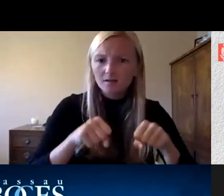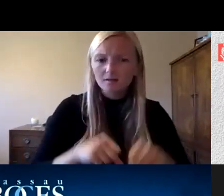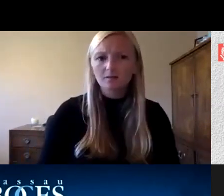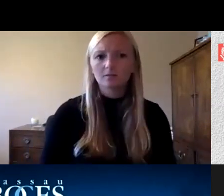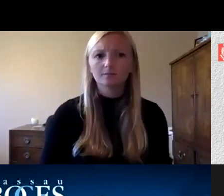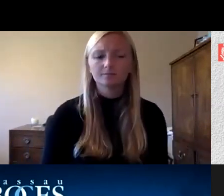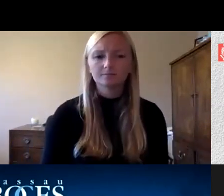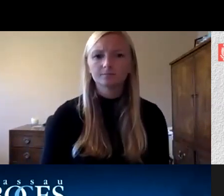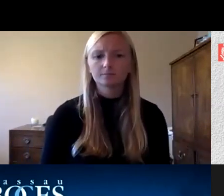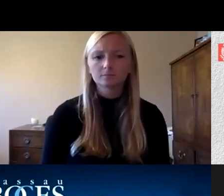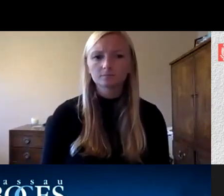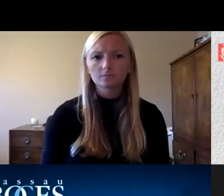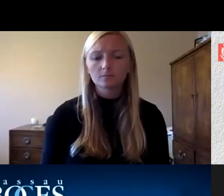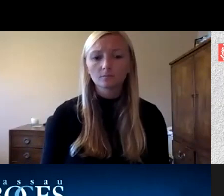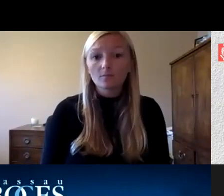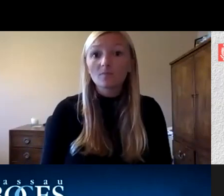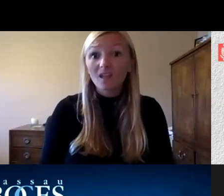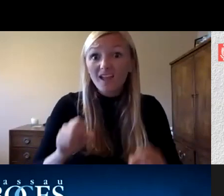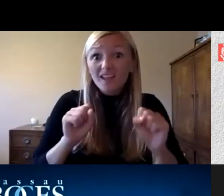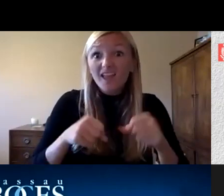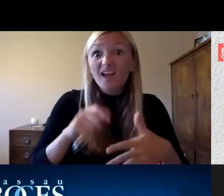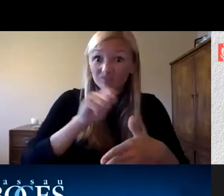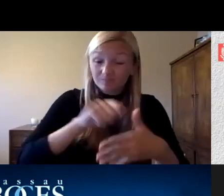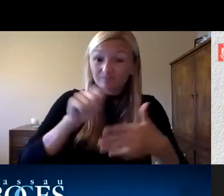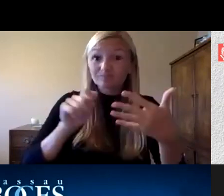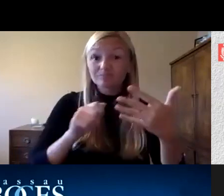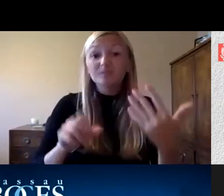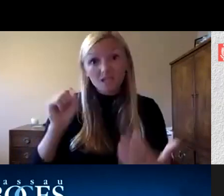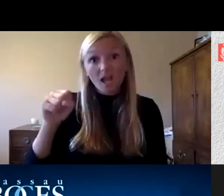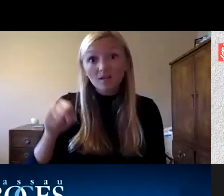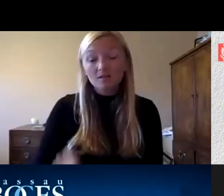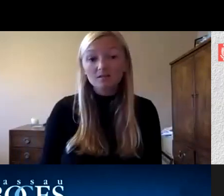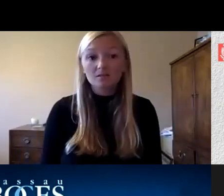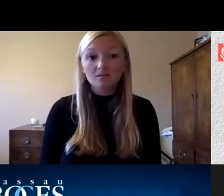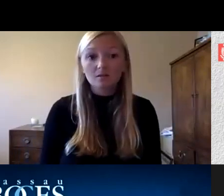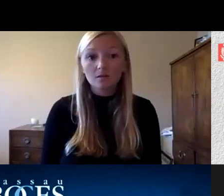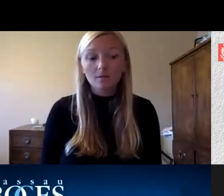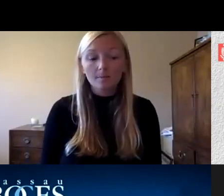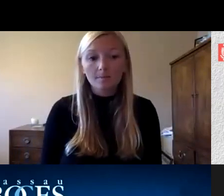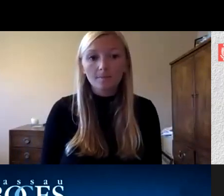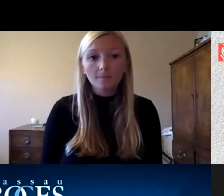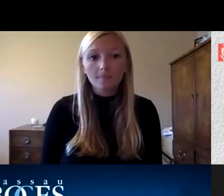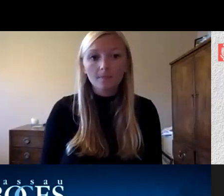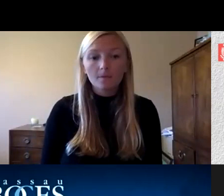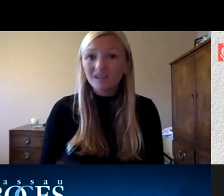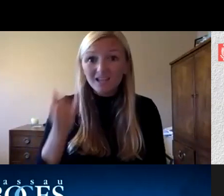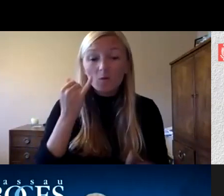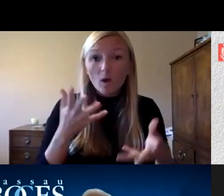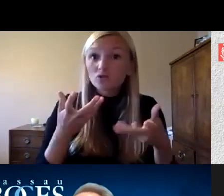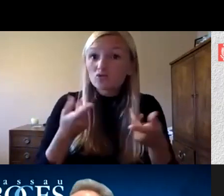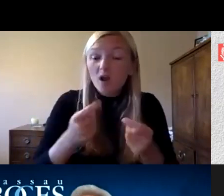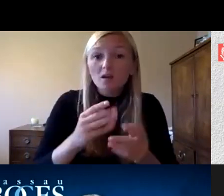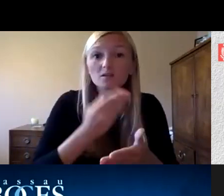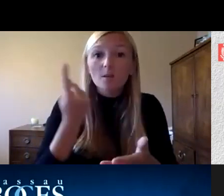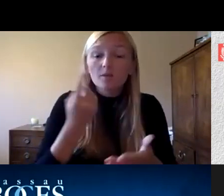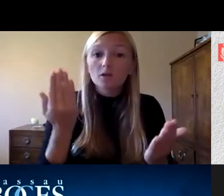so although you can have a checklist like i always say to to sort of be compliant or to try something new i think it's it's probably far